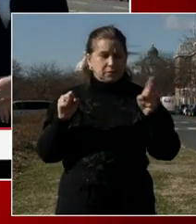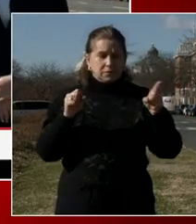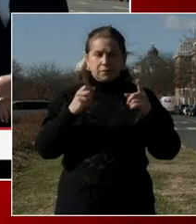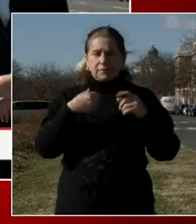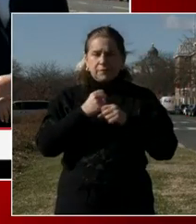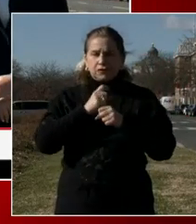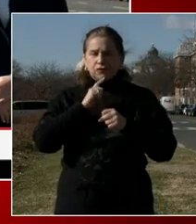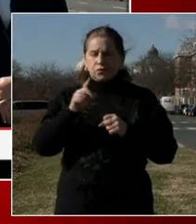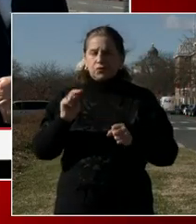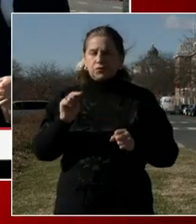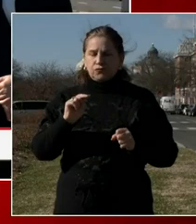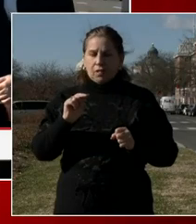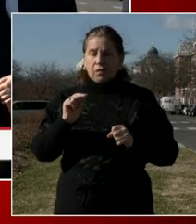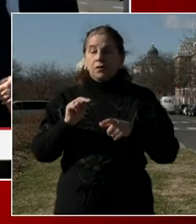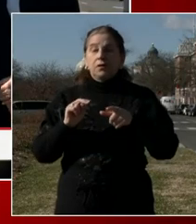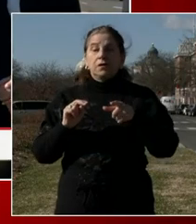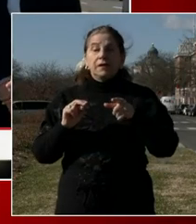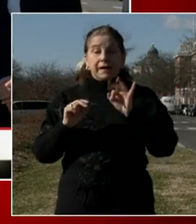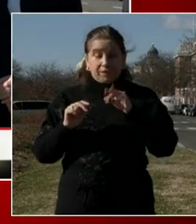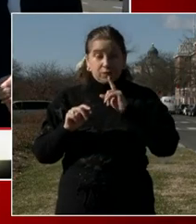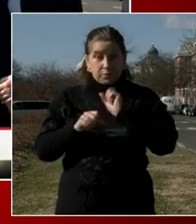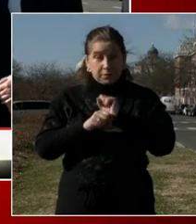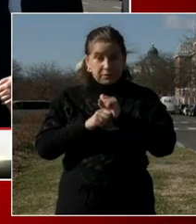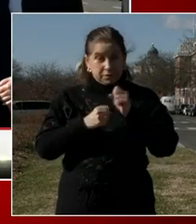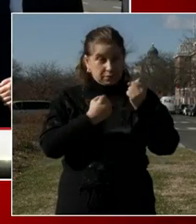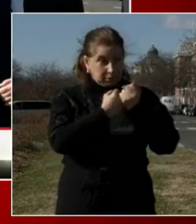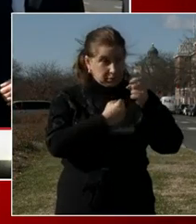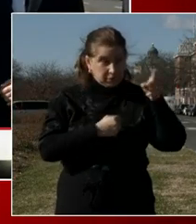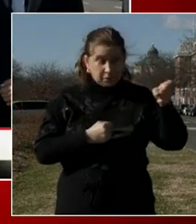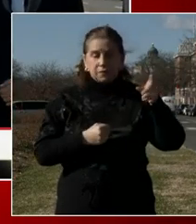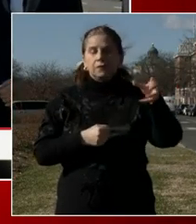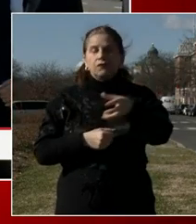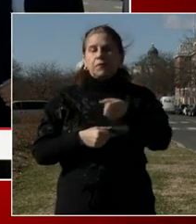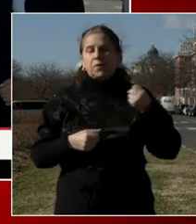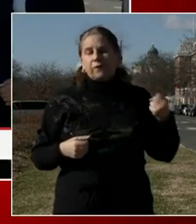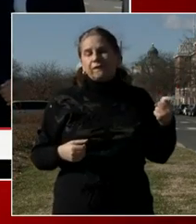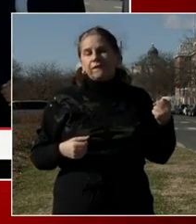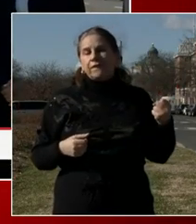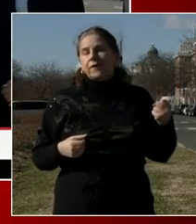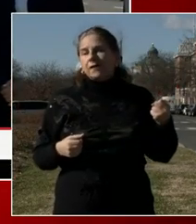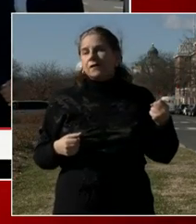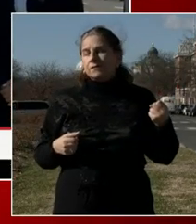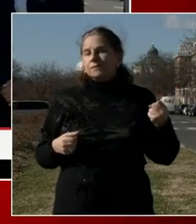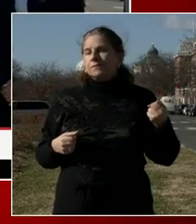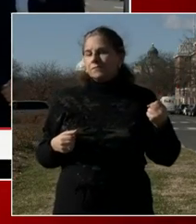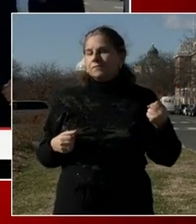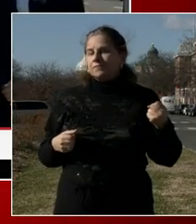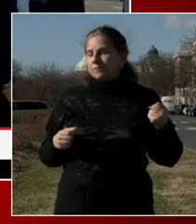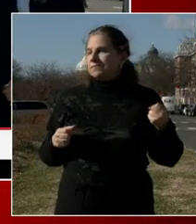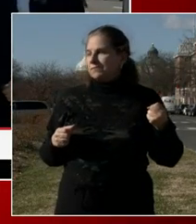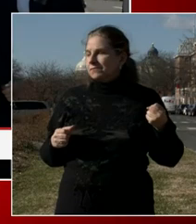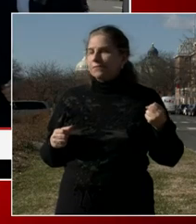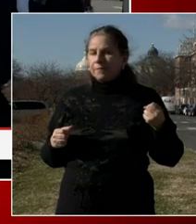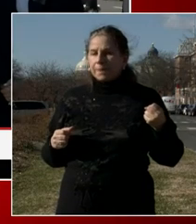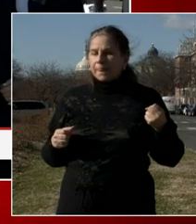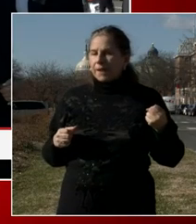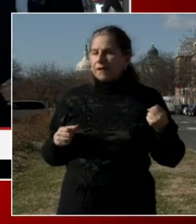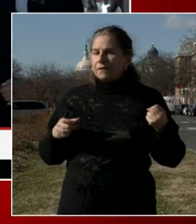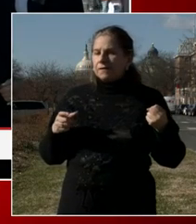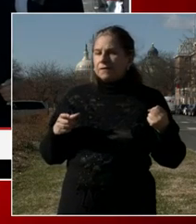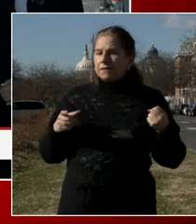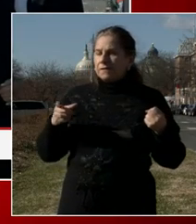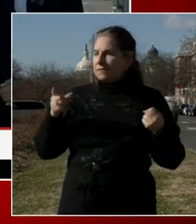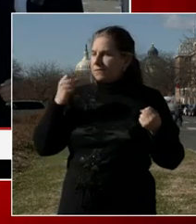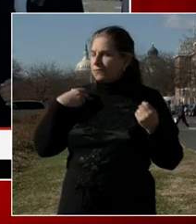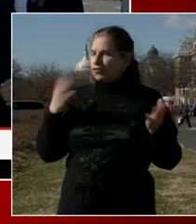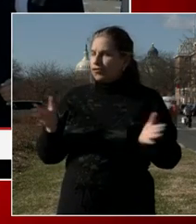they need to be removed from the guard. And can I ask that you encourage everyone across the country to watch the inauguration from home